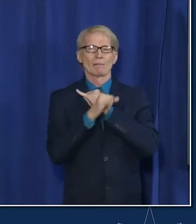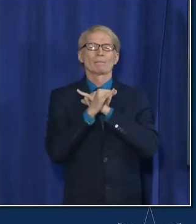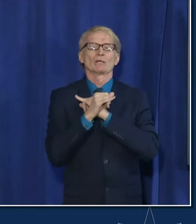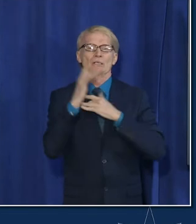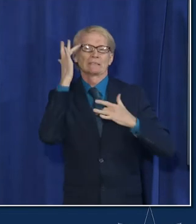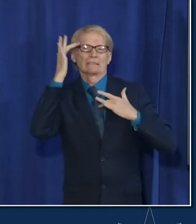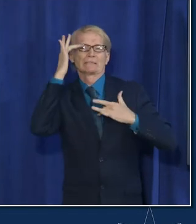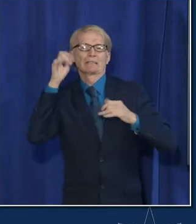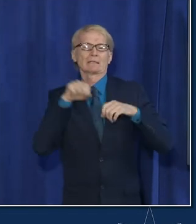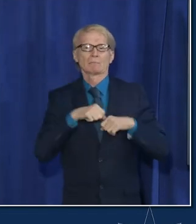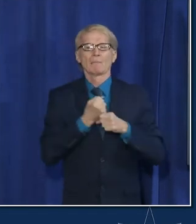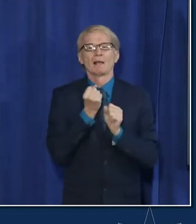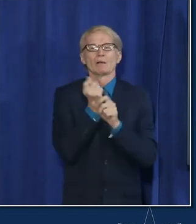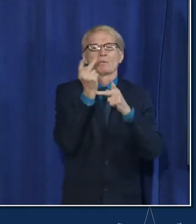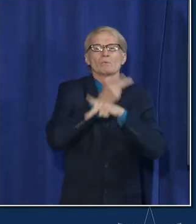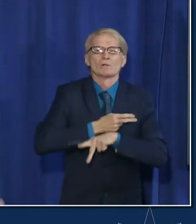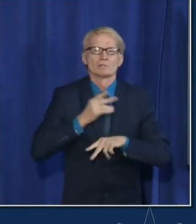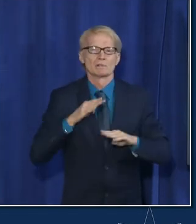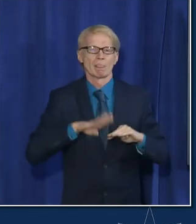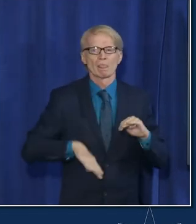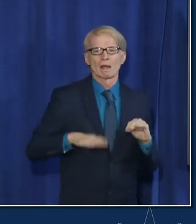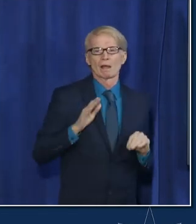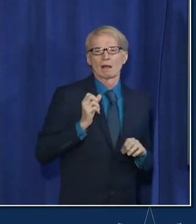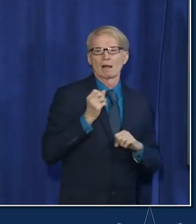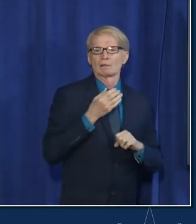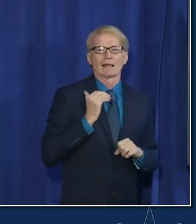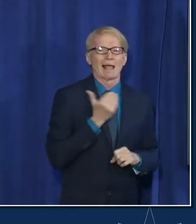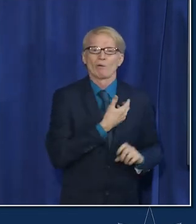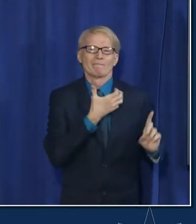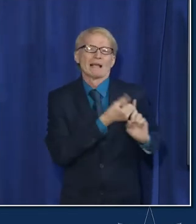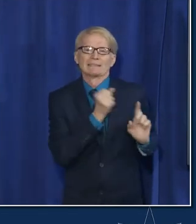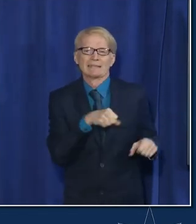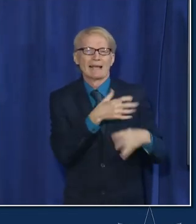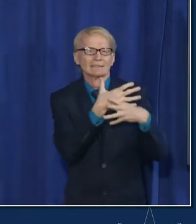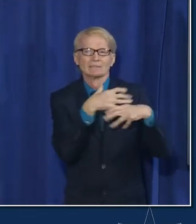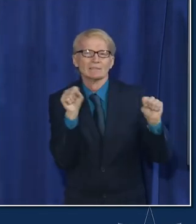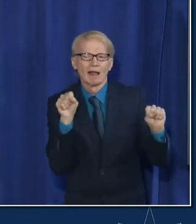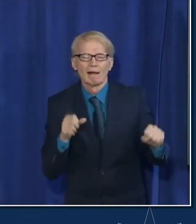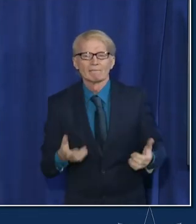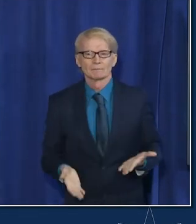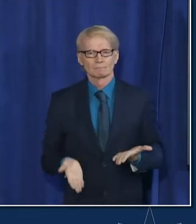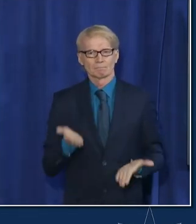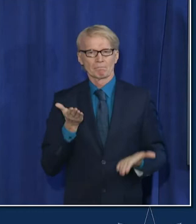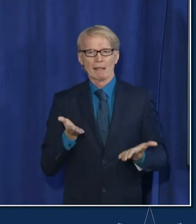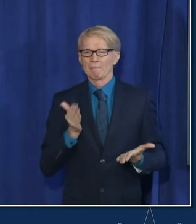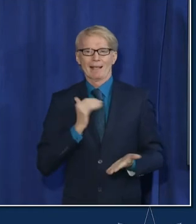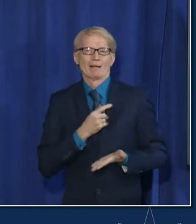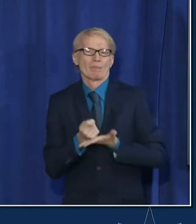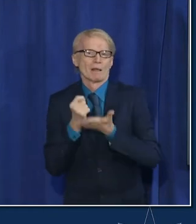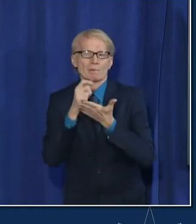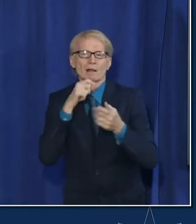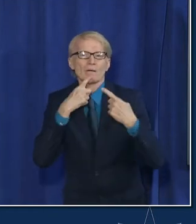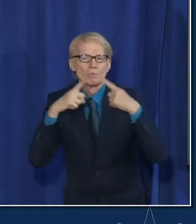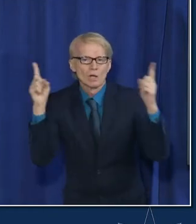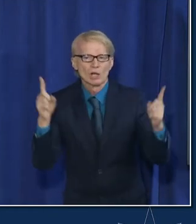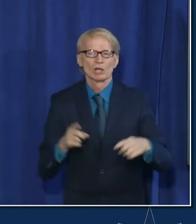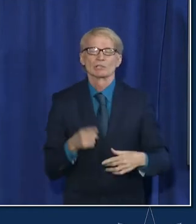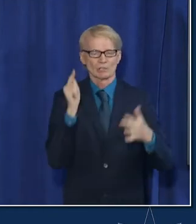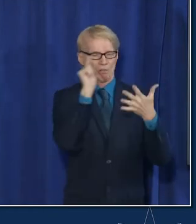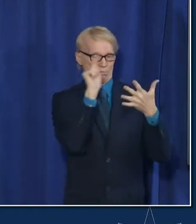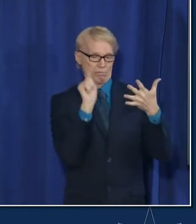infection or for vaccine maybe it's making us sicker maybe it's making our treatments less likely to work any of these things